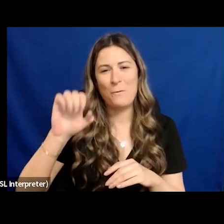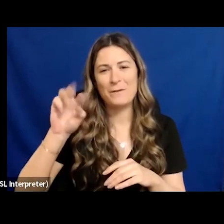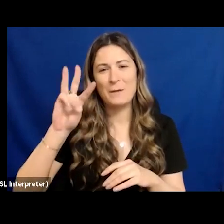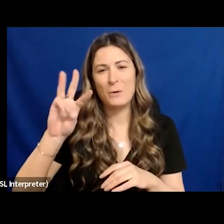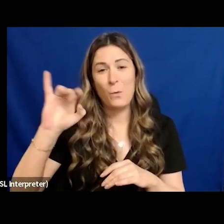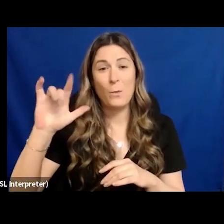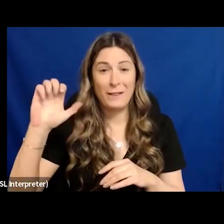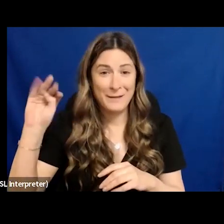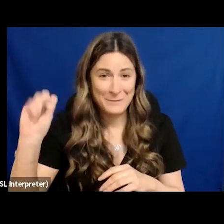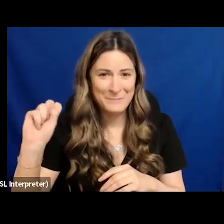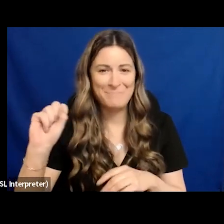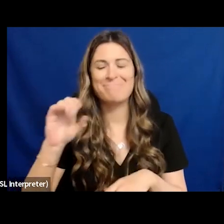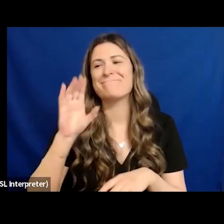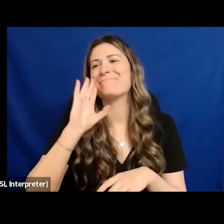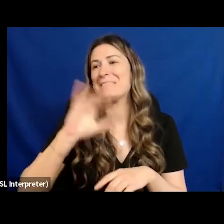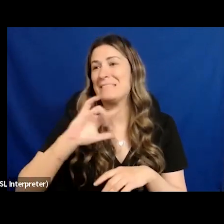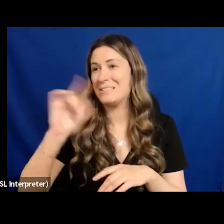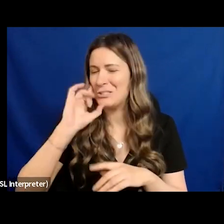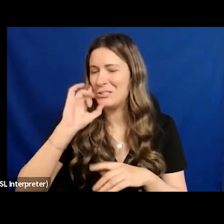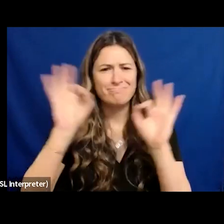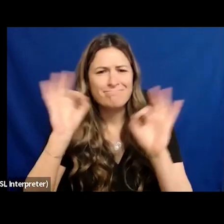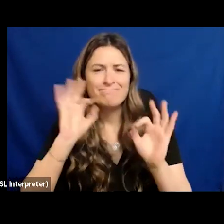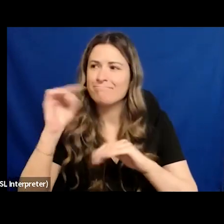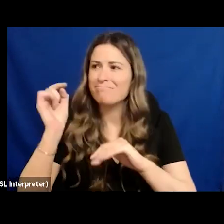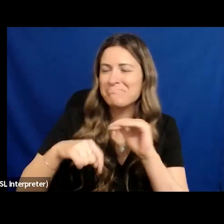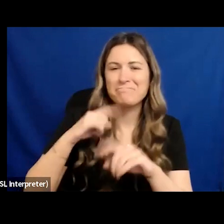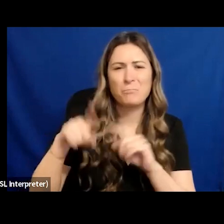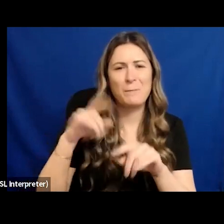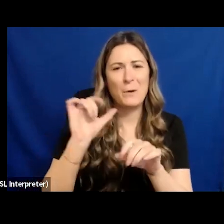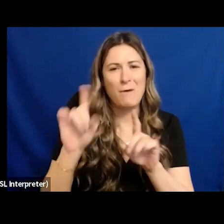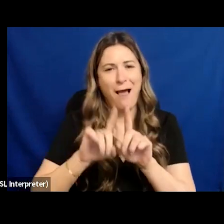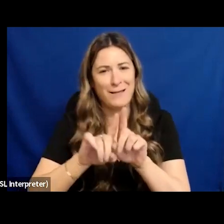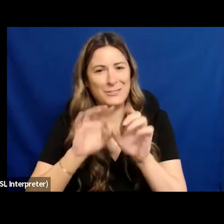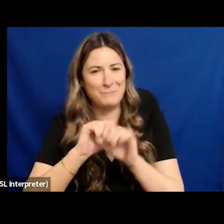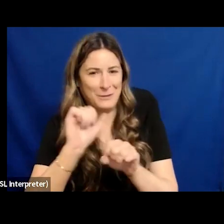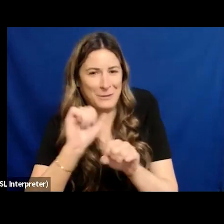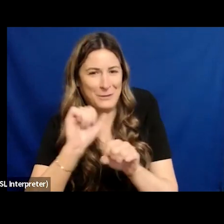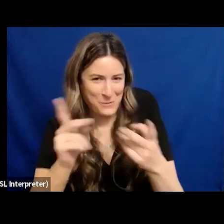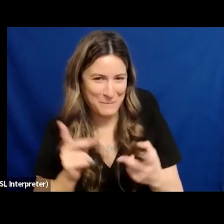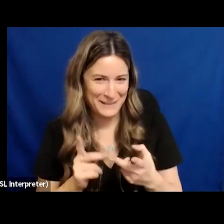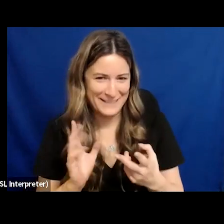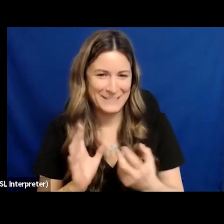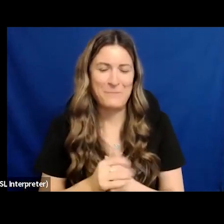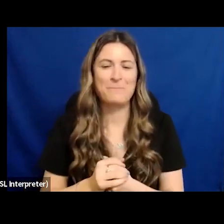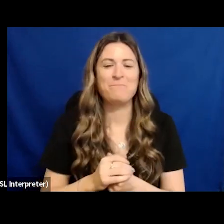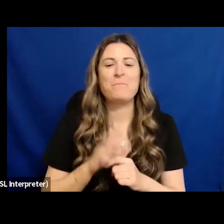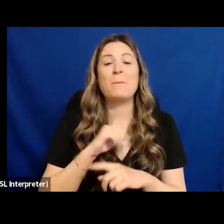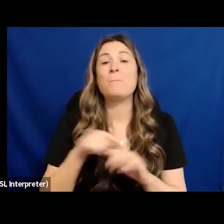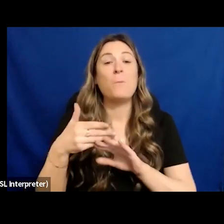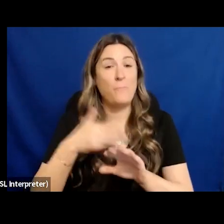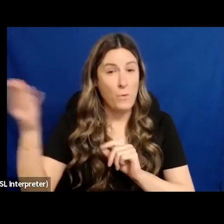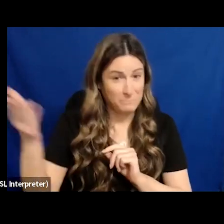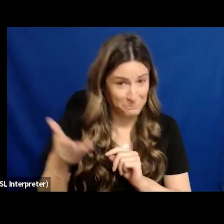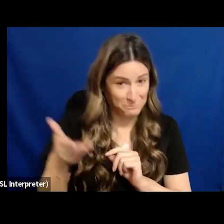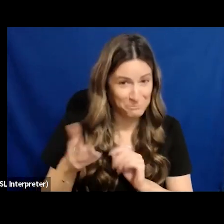Before she does that, I wanted to just share a couple of reflections with you. And one of these is that when you really think about it, we